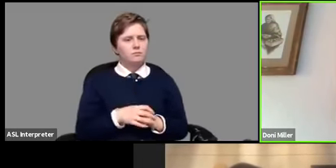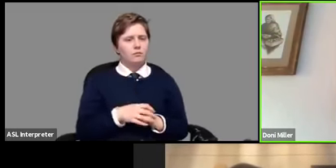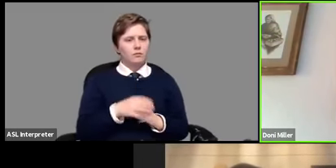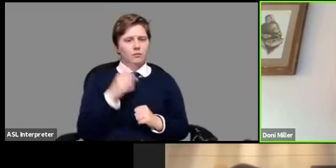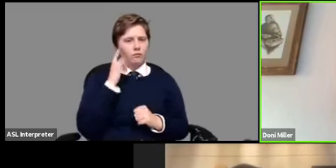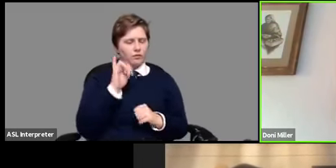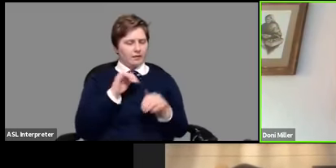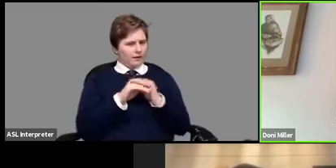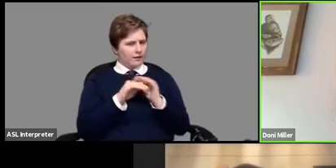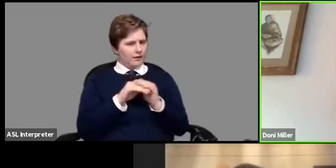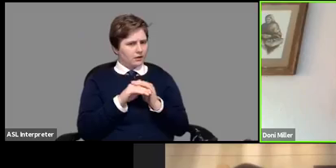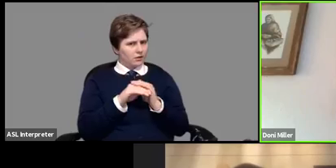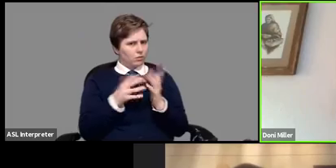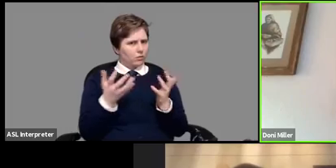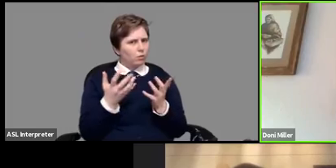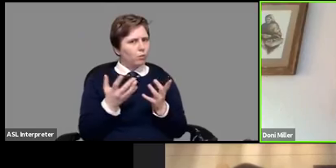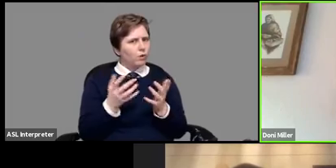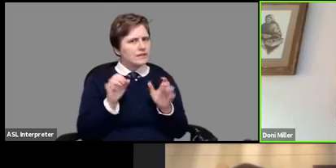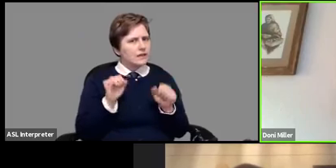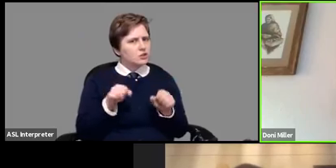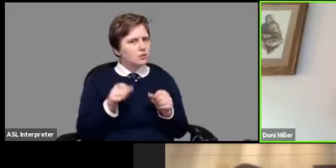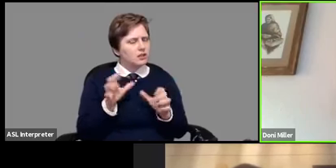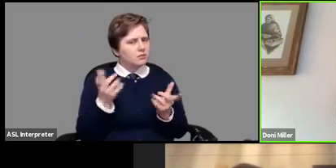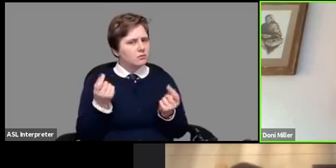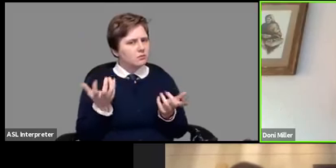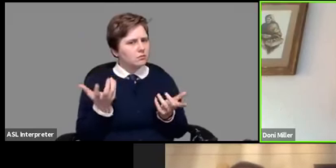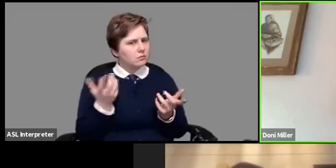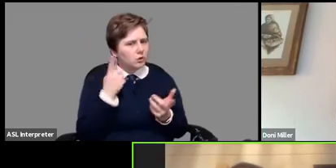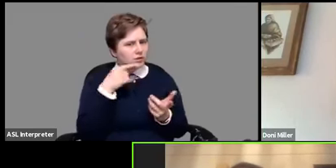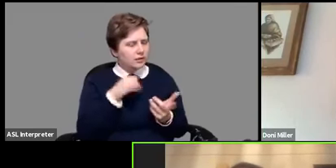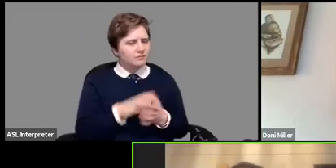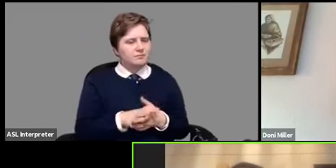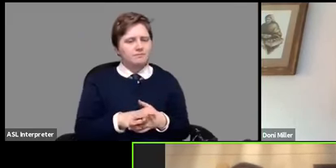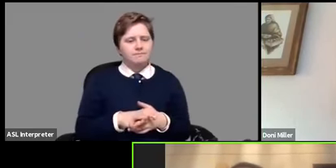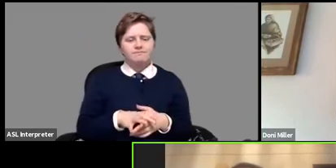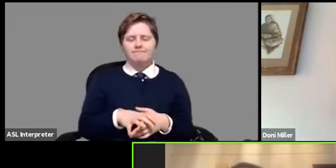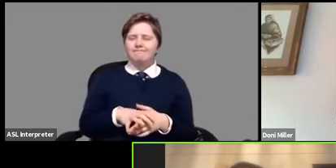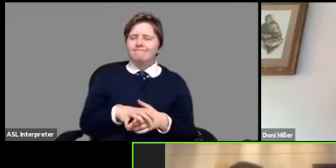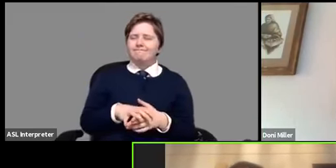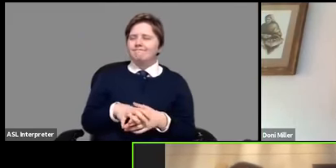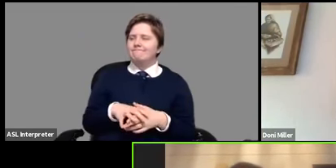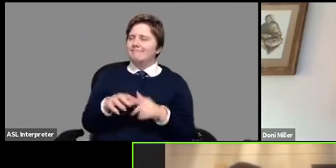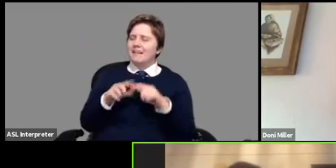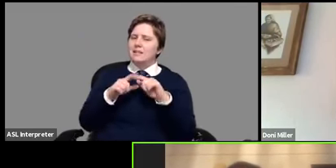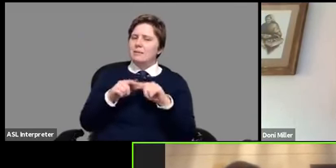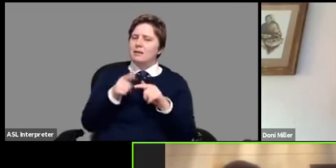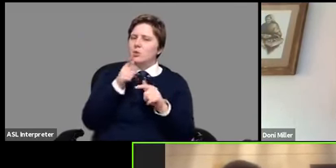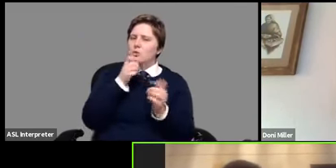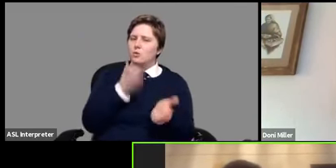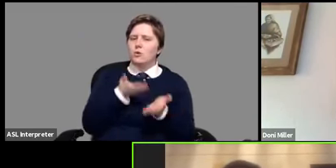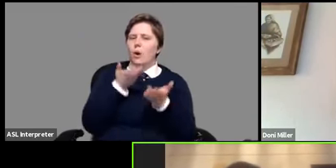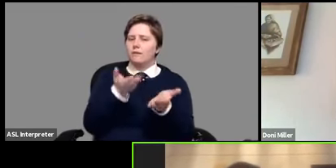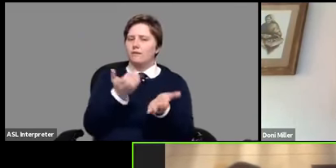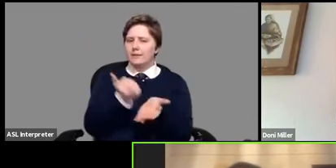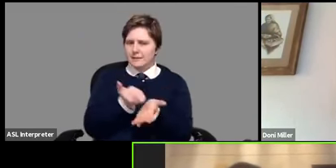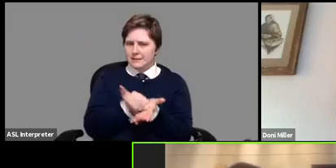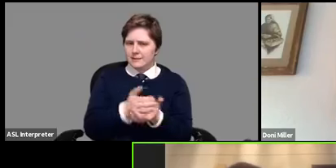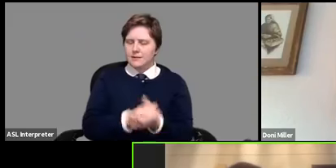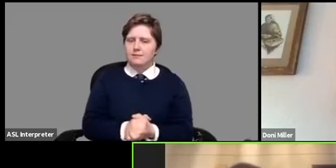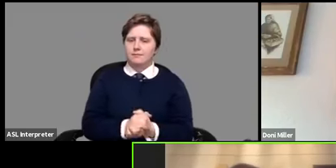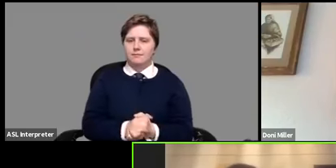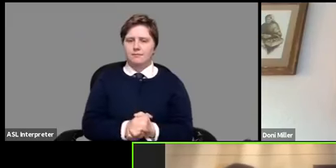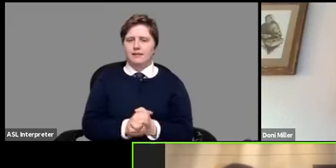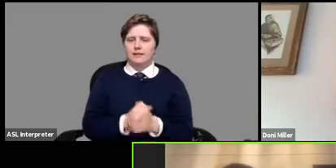them what would the eligibility be generally it depends on who's offering the assistance so